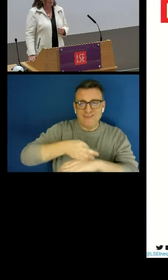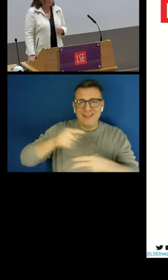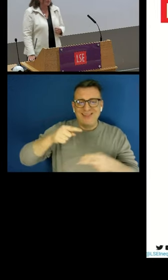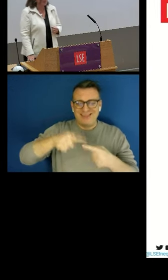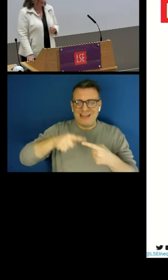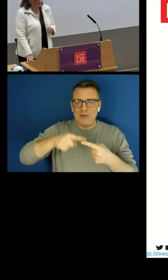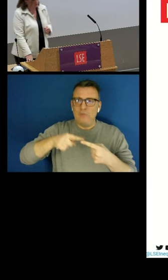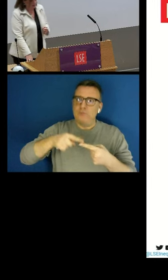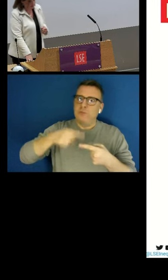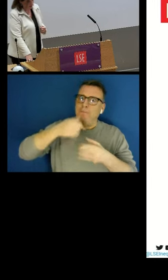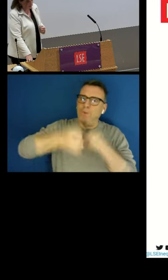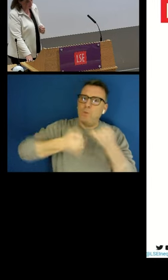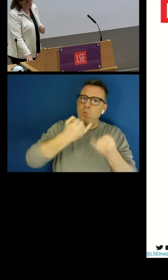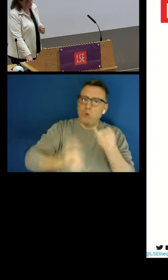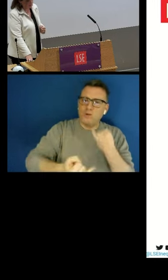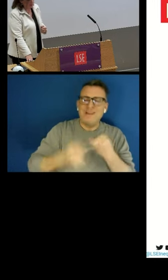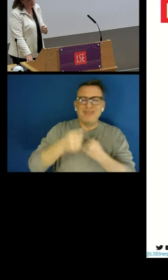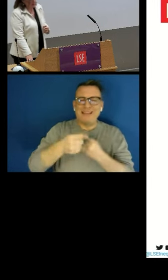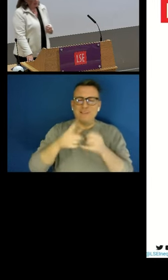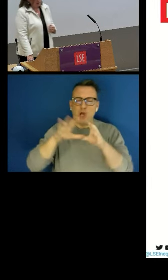And we call that clustered disadvantages.